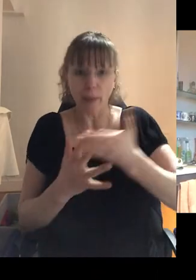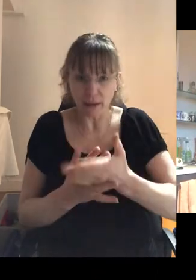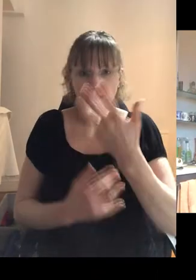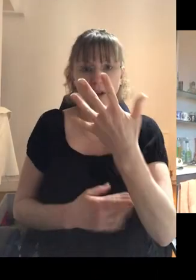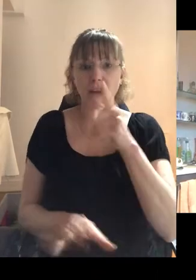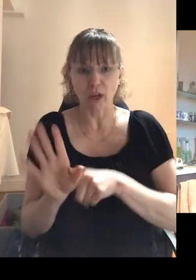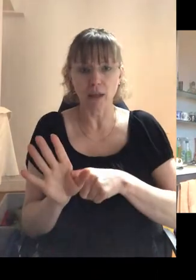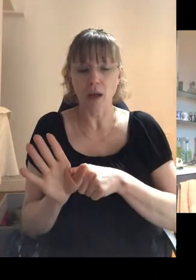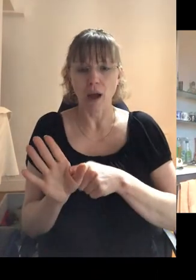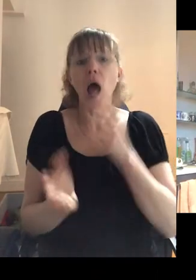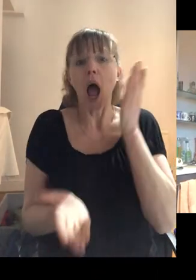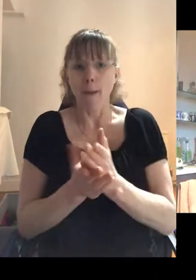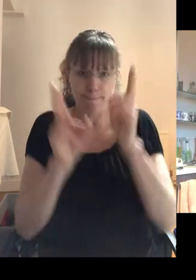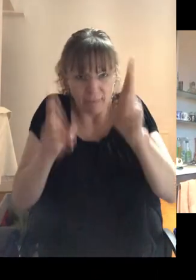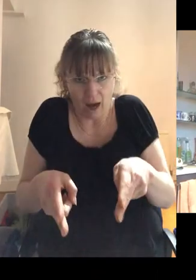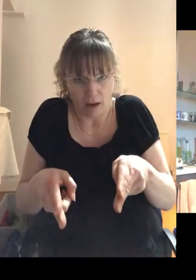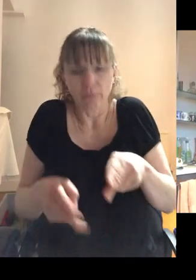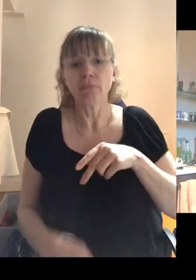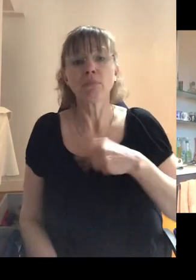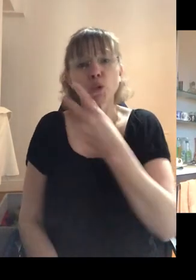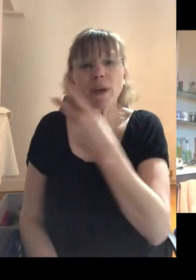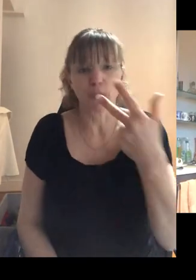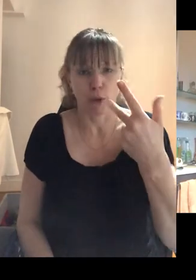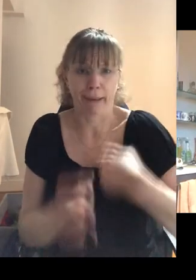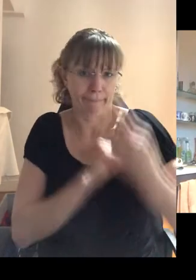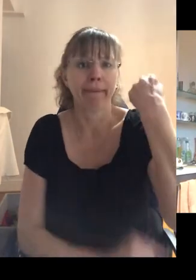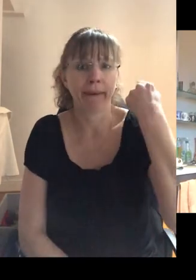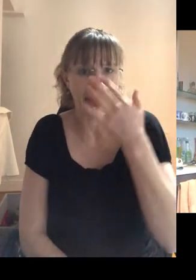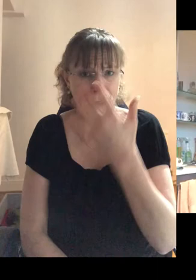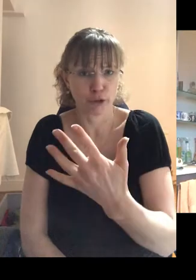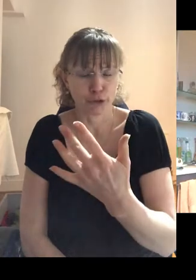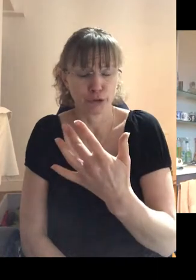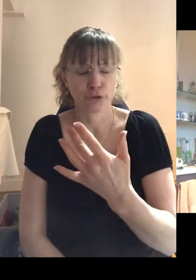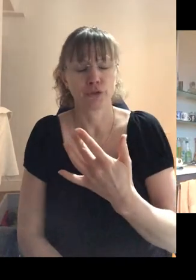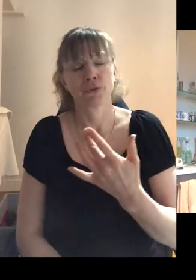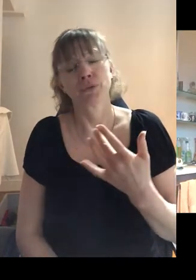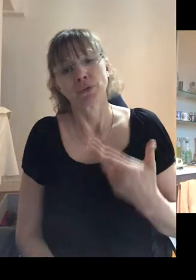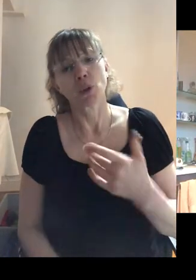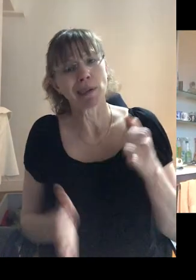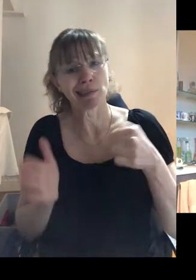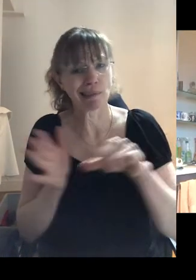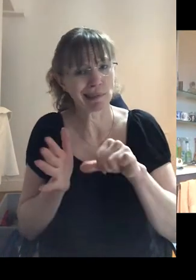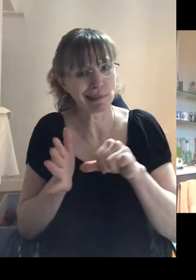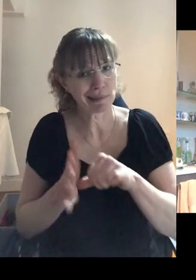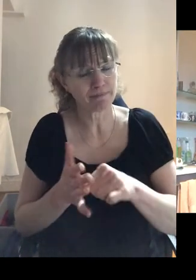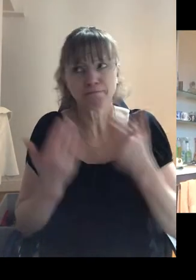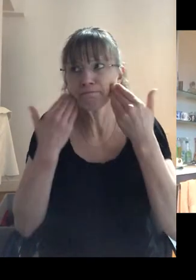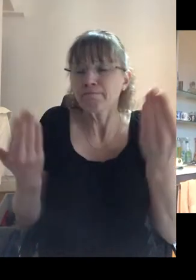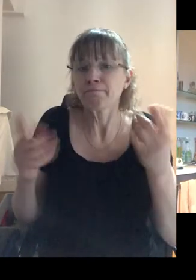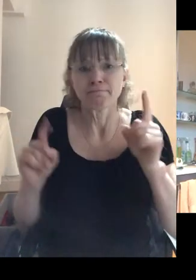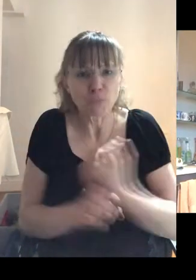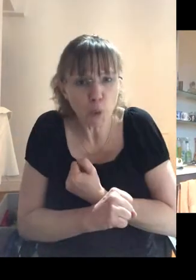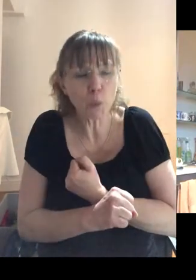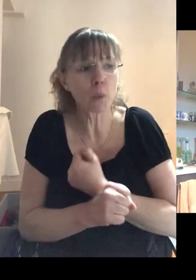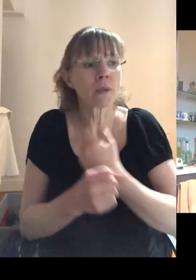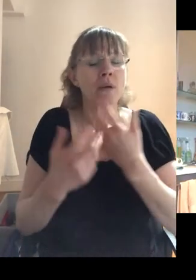um, I'd be dead. And I was 23 at the time. So it was, uh, it was, it was tough. Um, I didn't know what